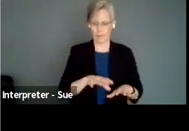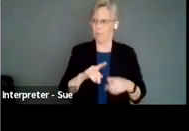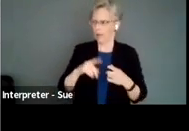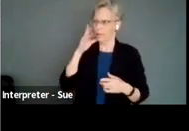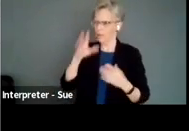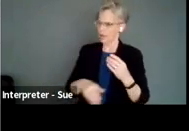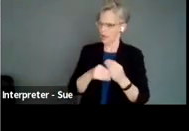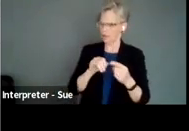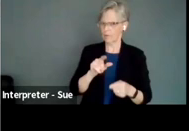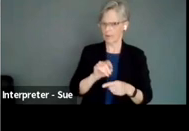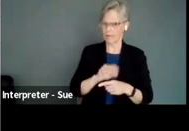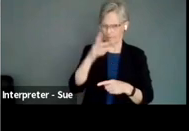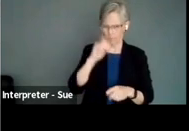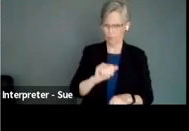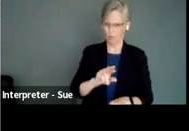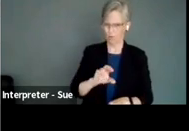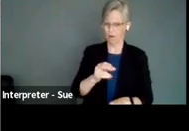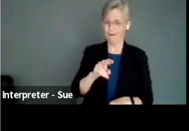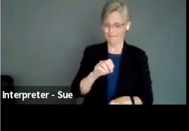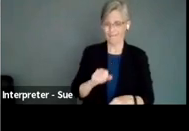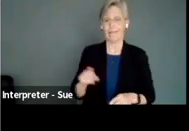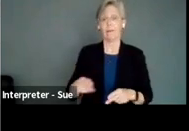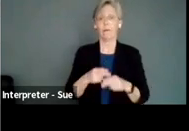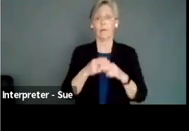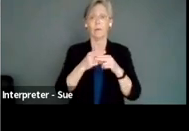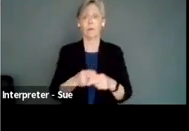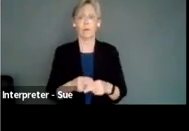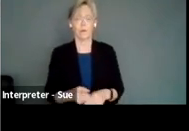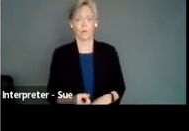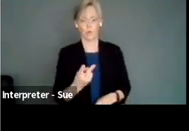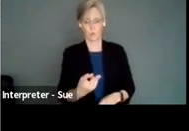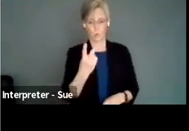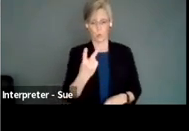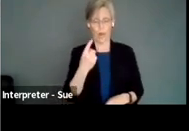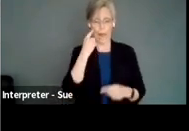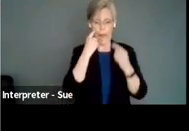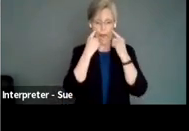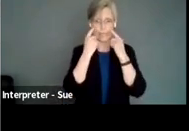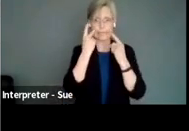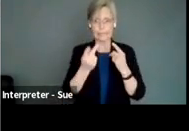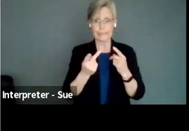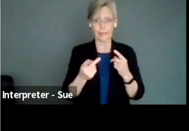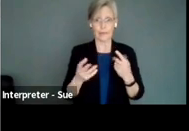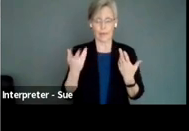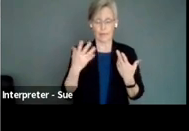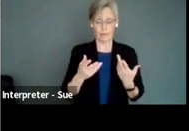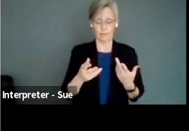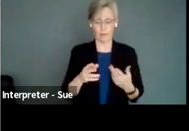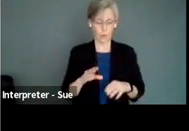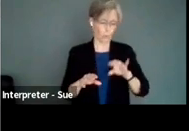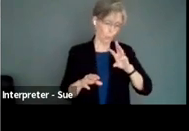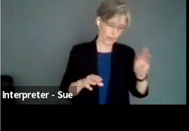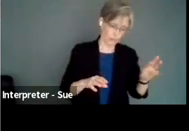add it into the slide deck for the archive. Often, it's called two-eyed seeing. So it's about the here's the Western models, here's non-Western models,